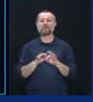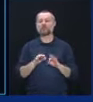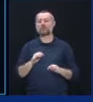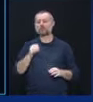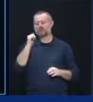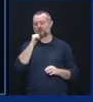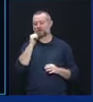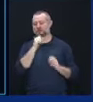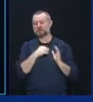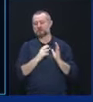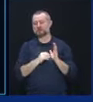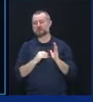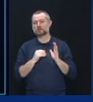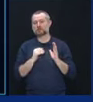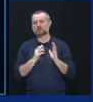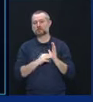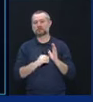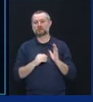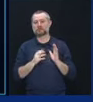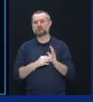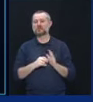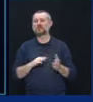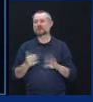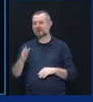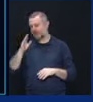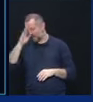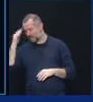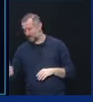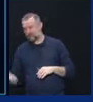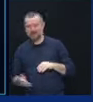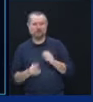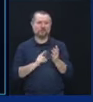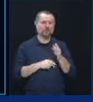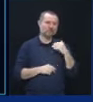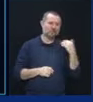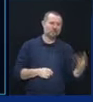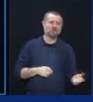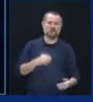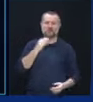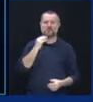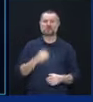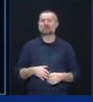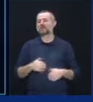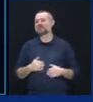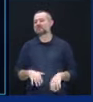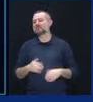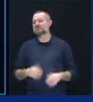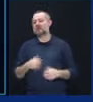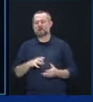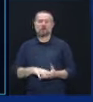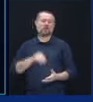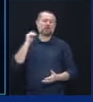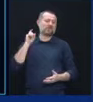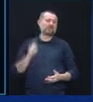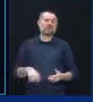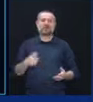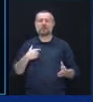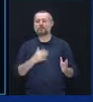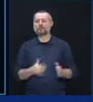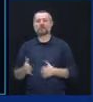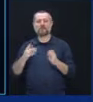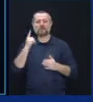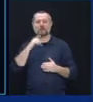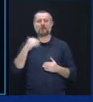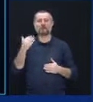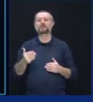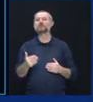People died in hospitals and nursing homes. We must learn the lesson and be better prepared for the next pandemic because, my